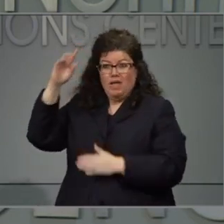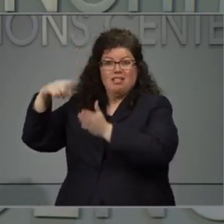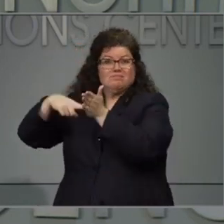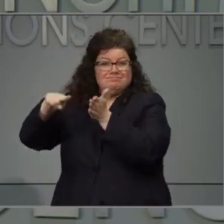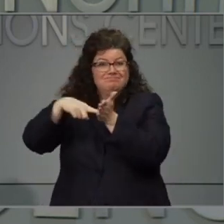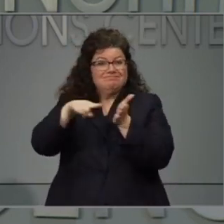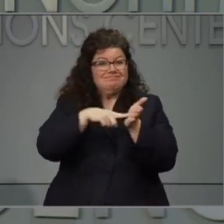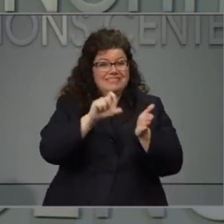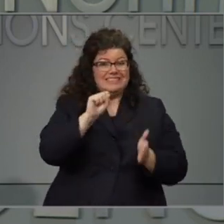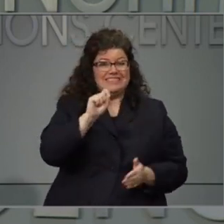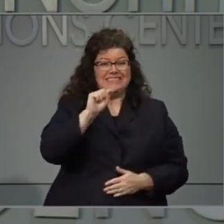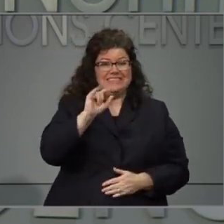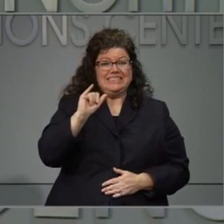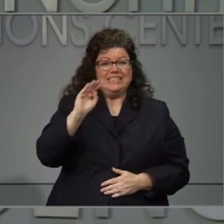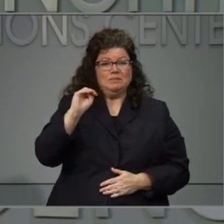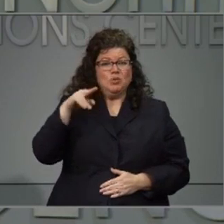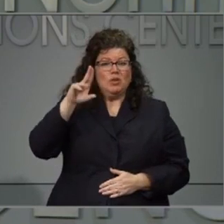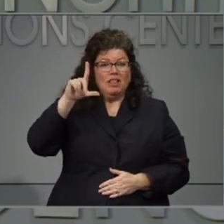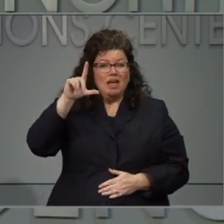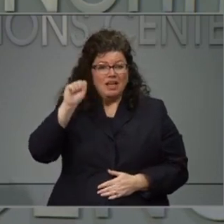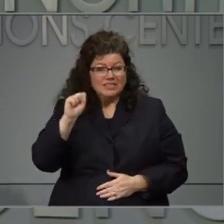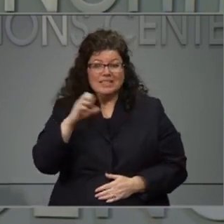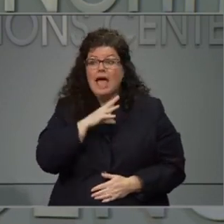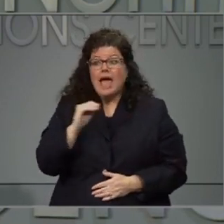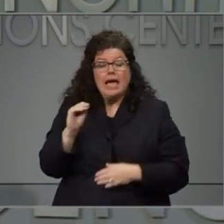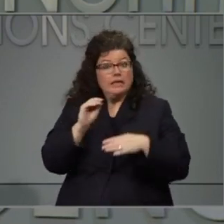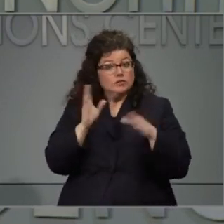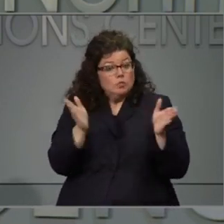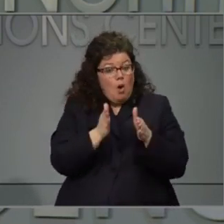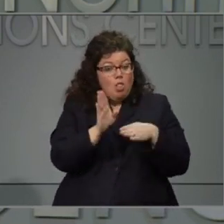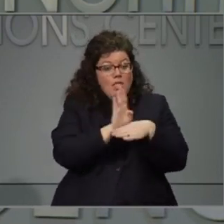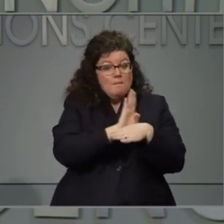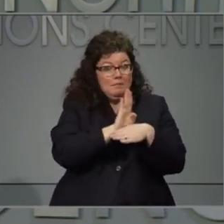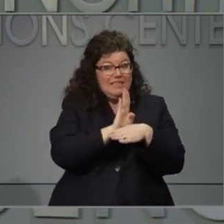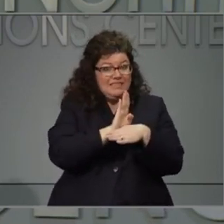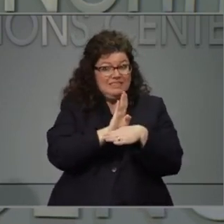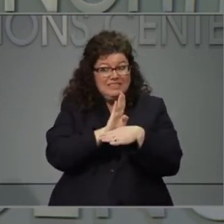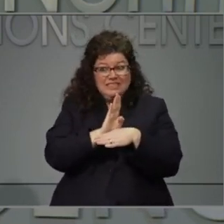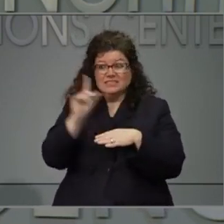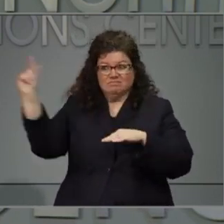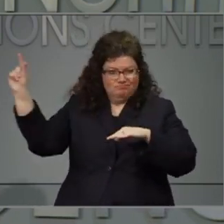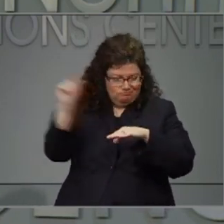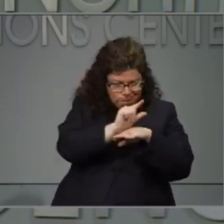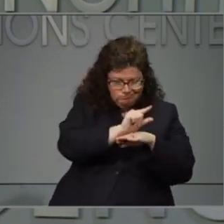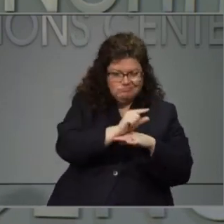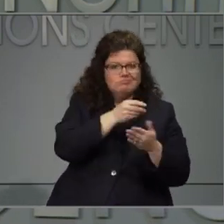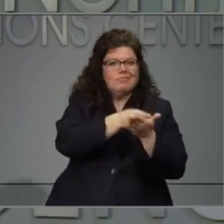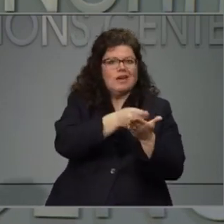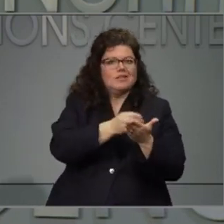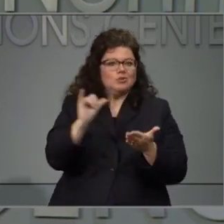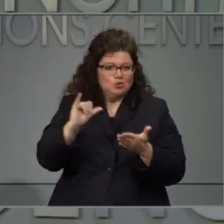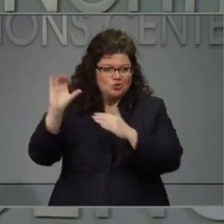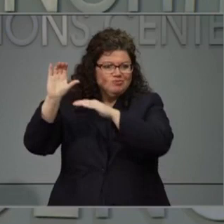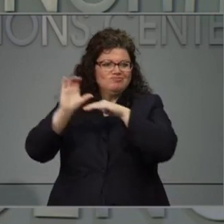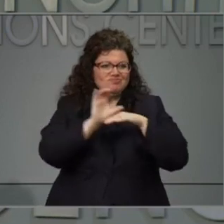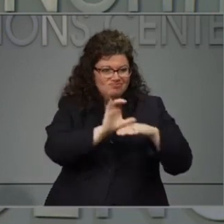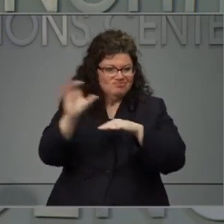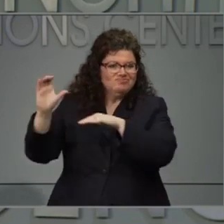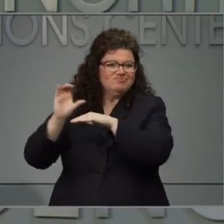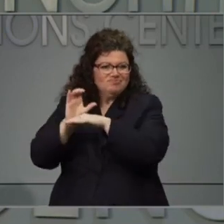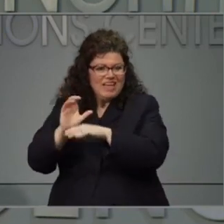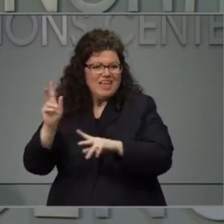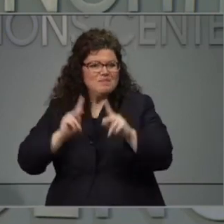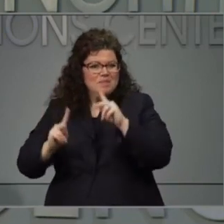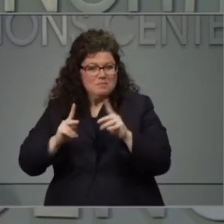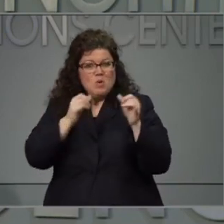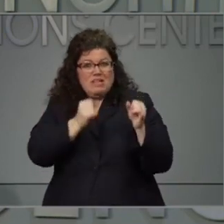coming for small businesses and for individuals, which we think will help. And as we get through the month